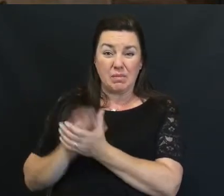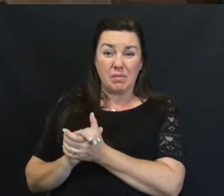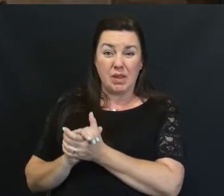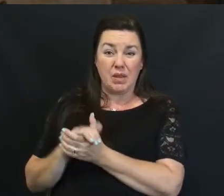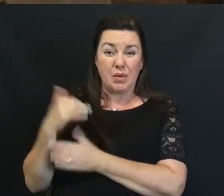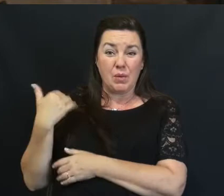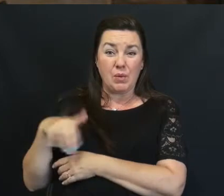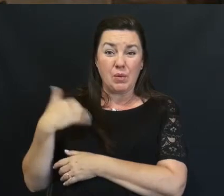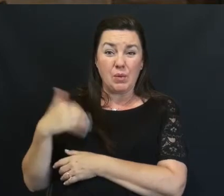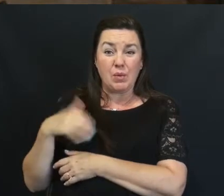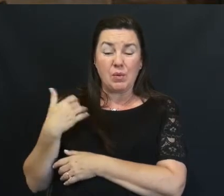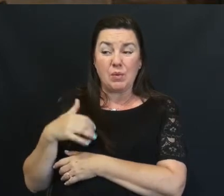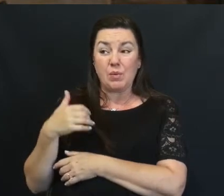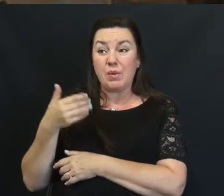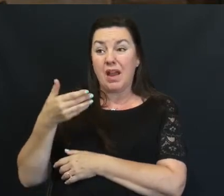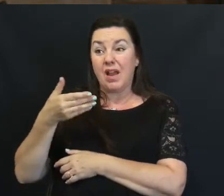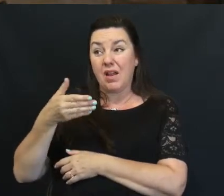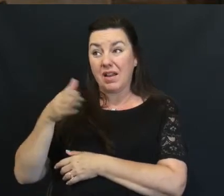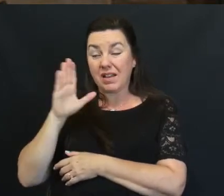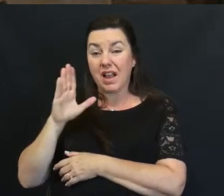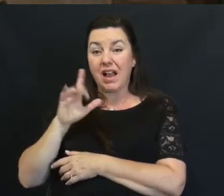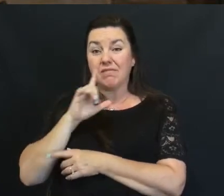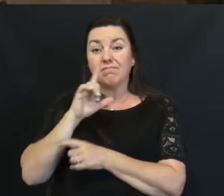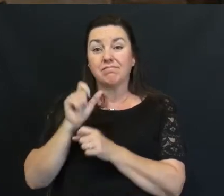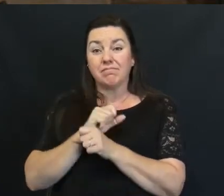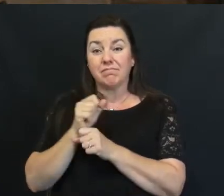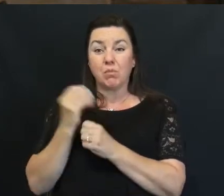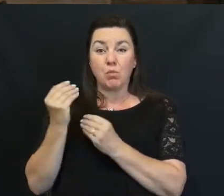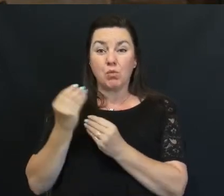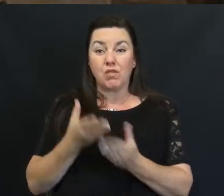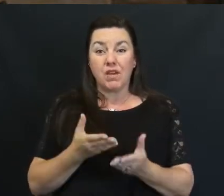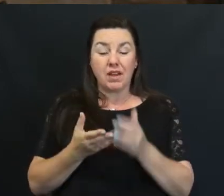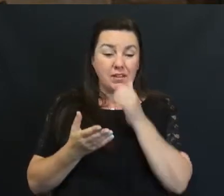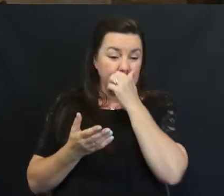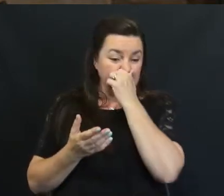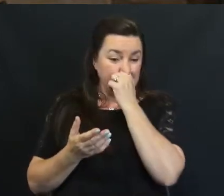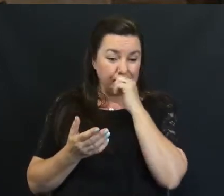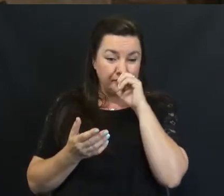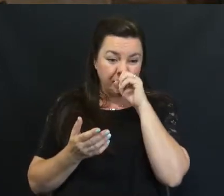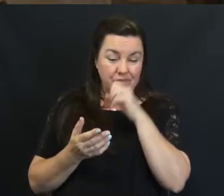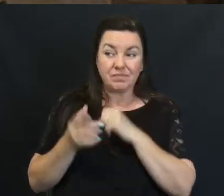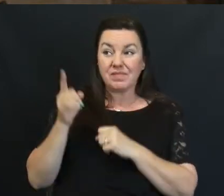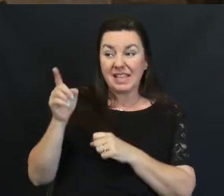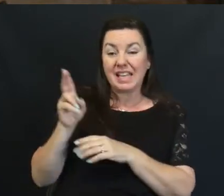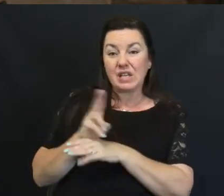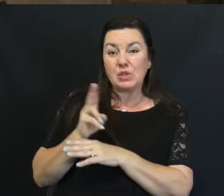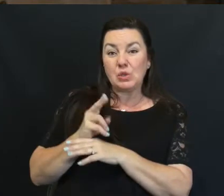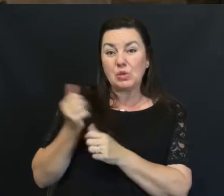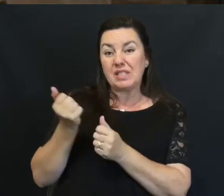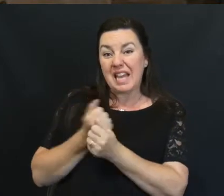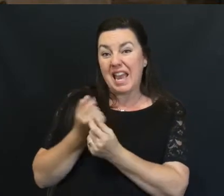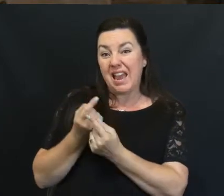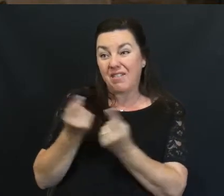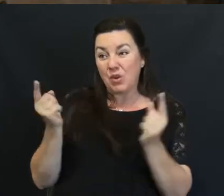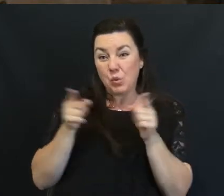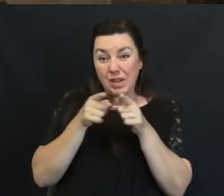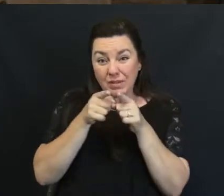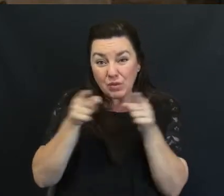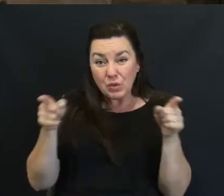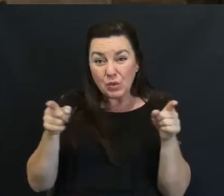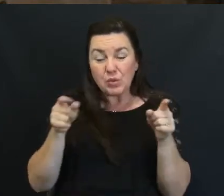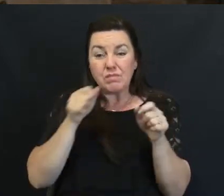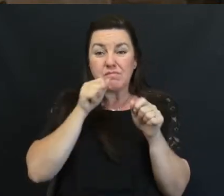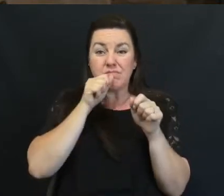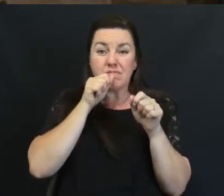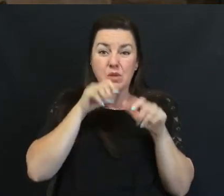God does definitely provide And he has used each and every one of you To